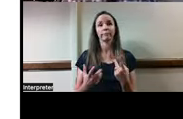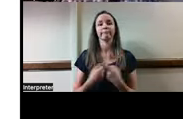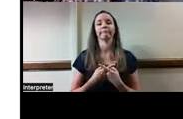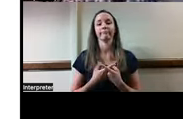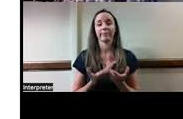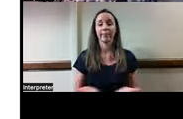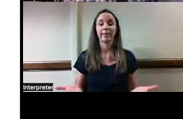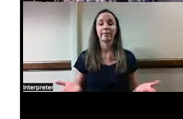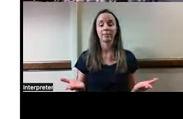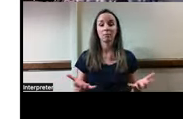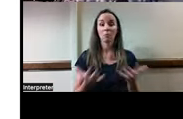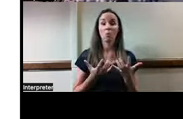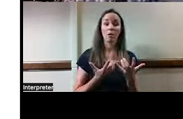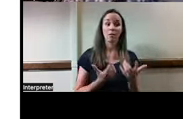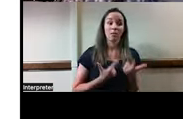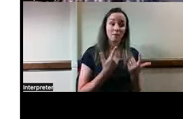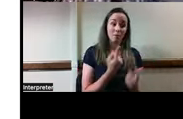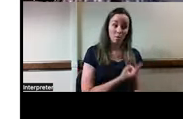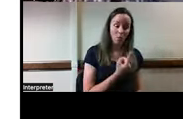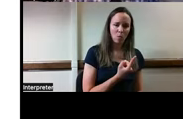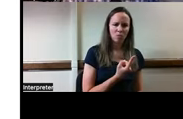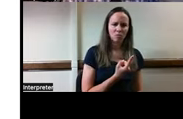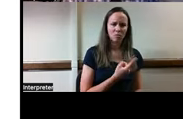things. So, that's the dilemma.